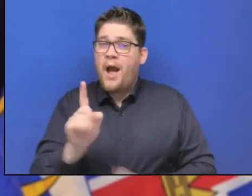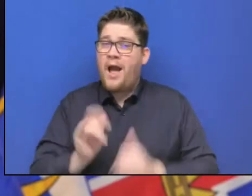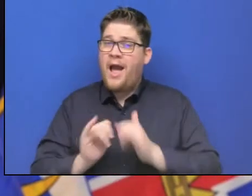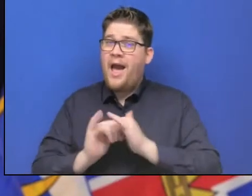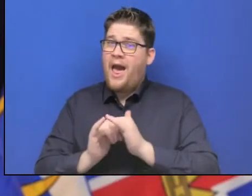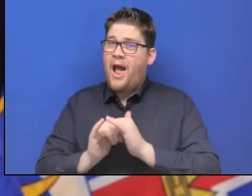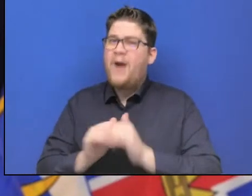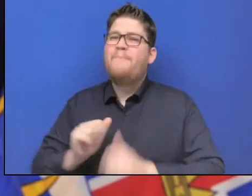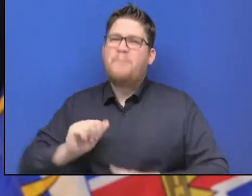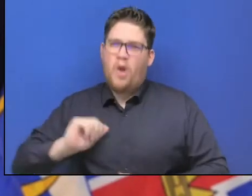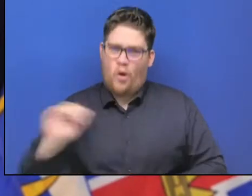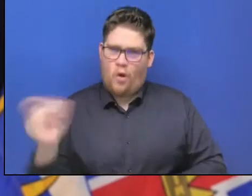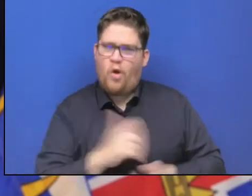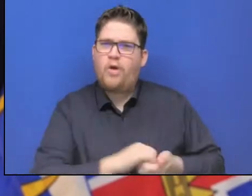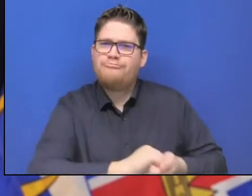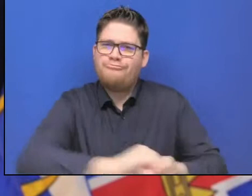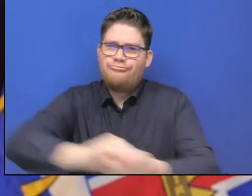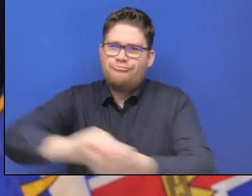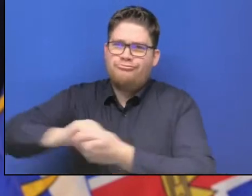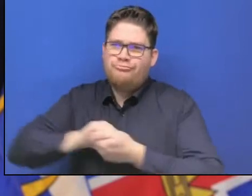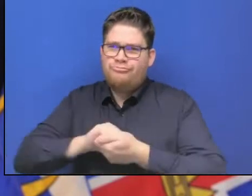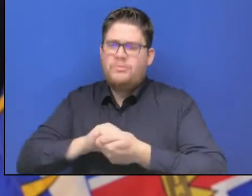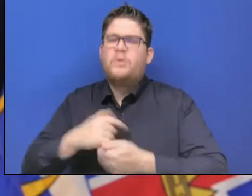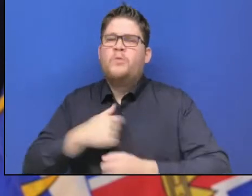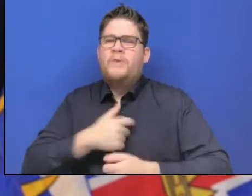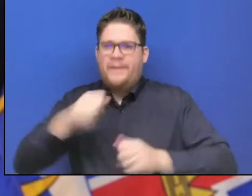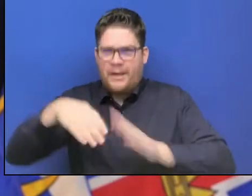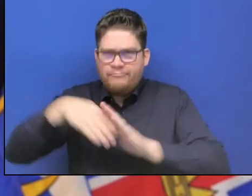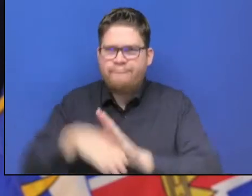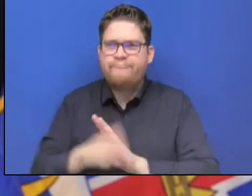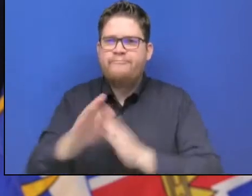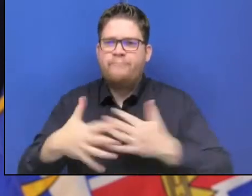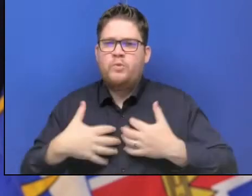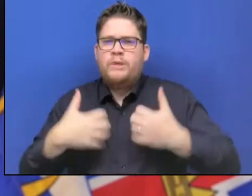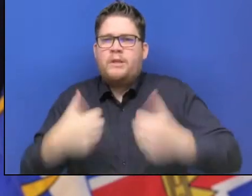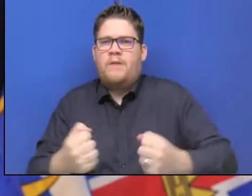serve. And this is another opportunity to do that. thank you.